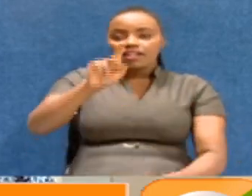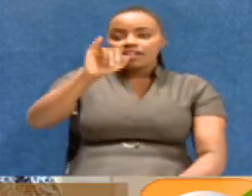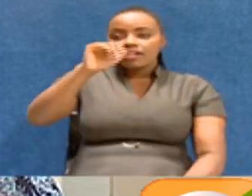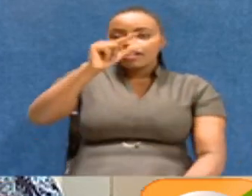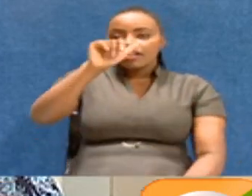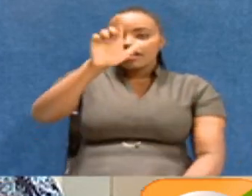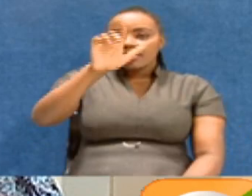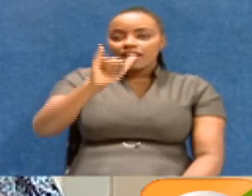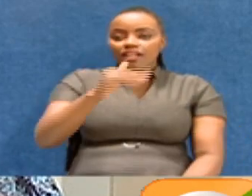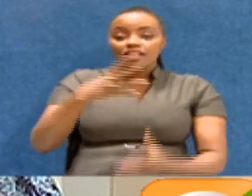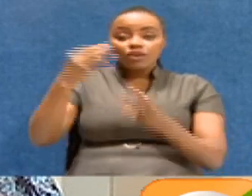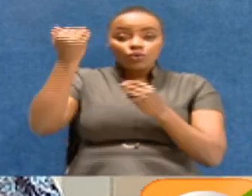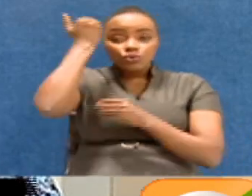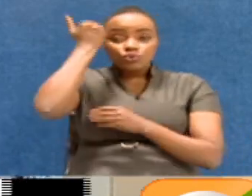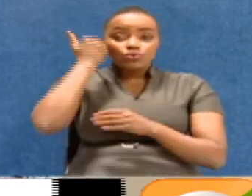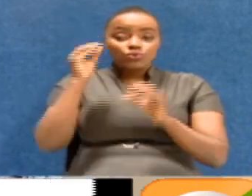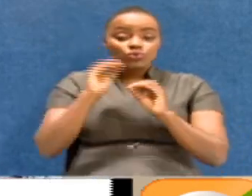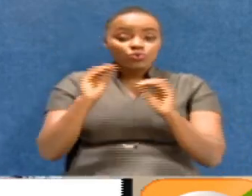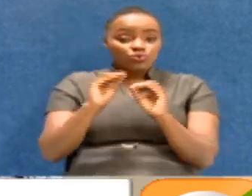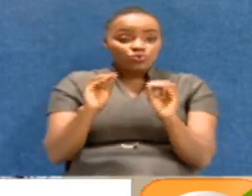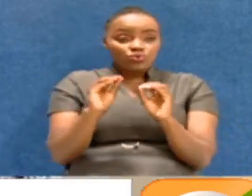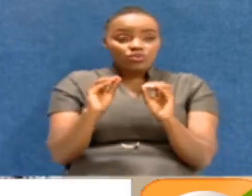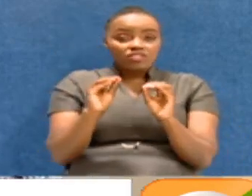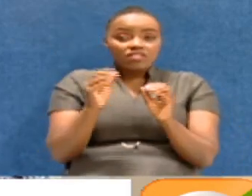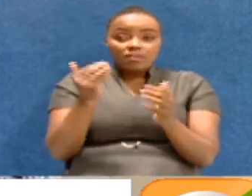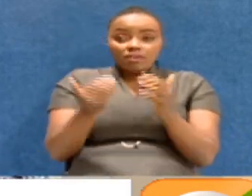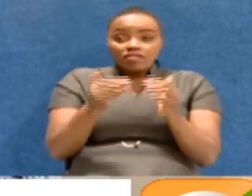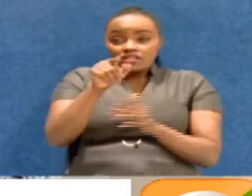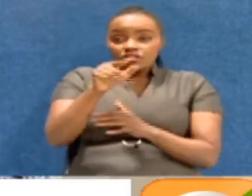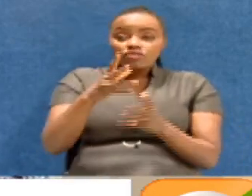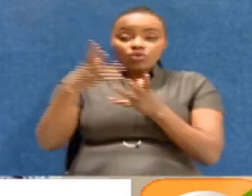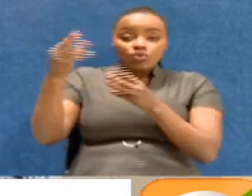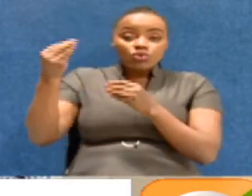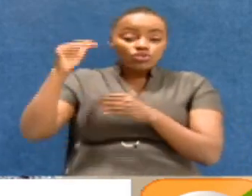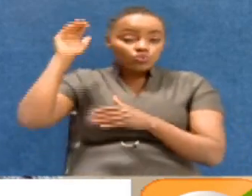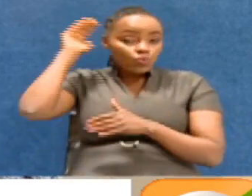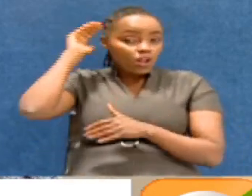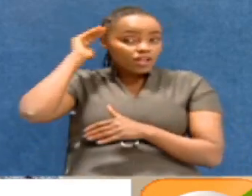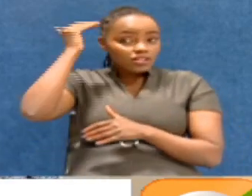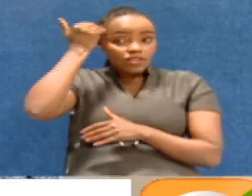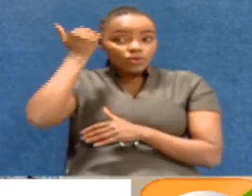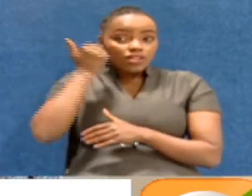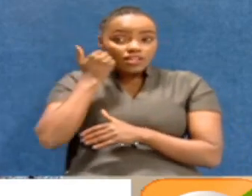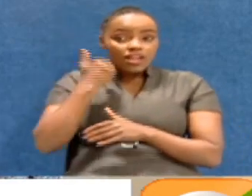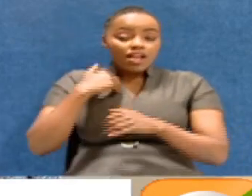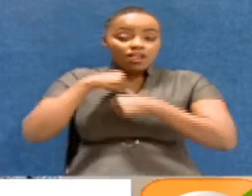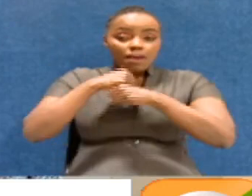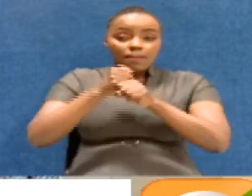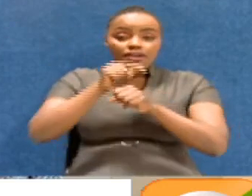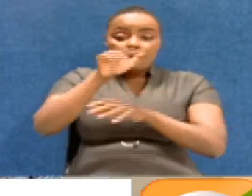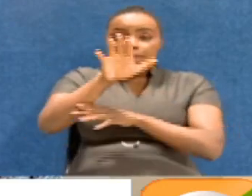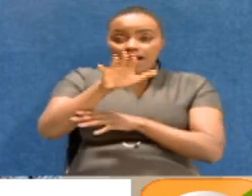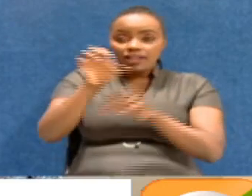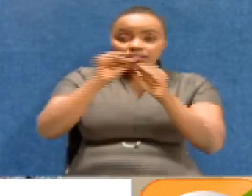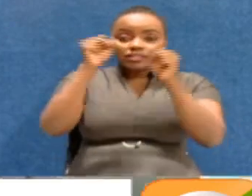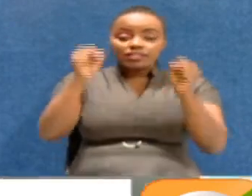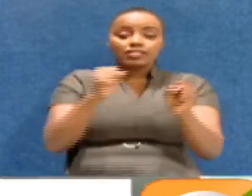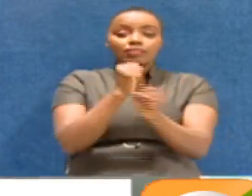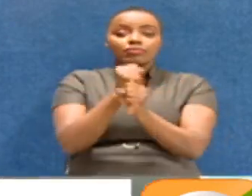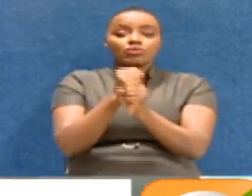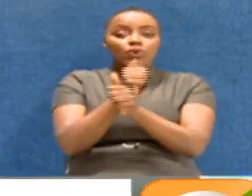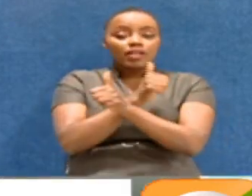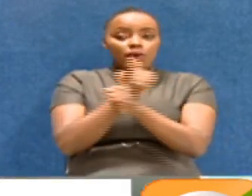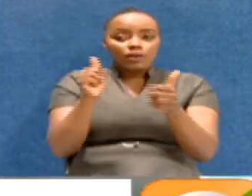They don't go to court, not unless you're going for a hearing. They have automated their system and it's working.